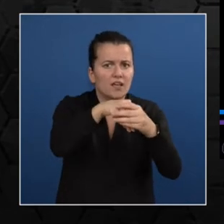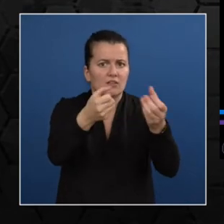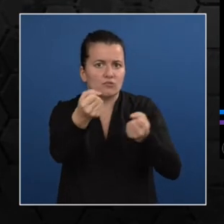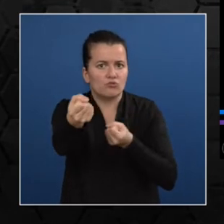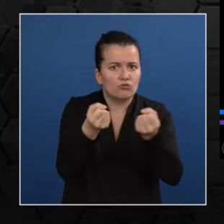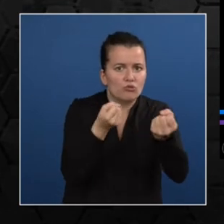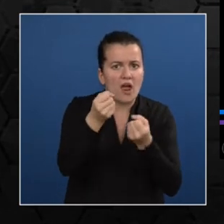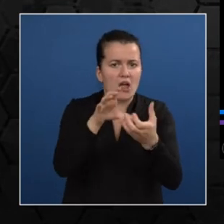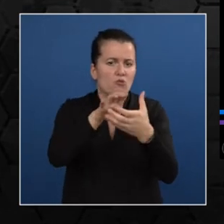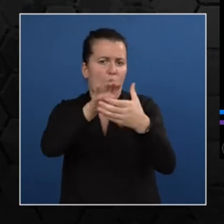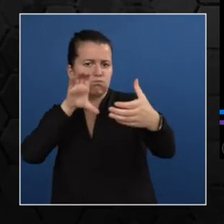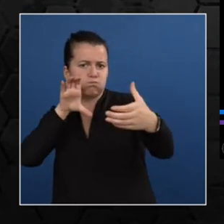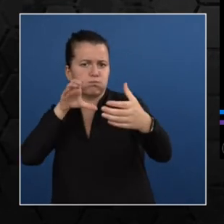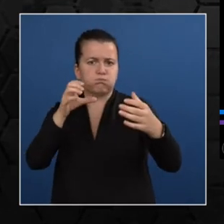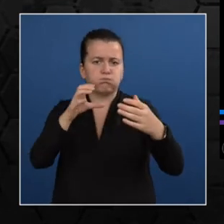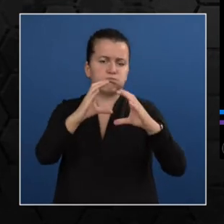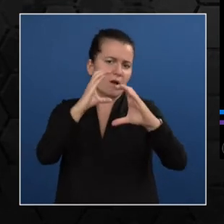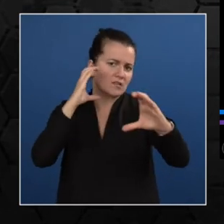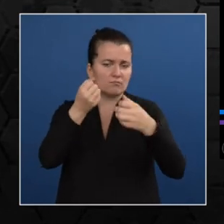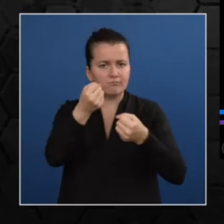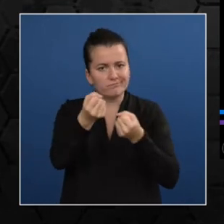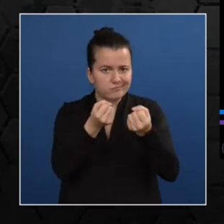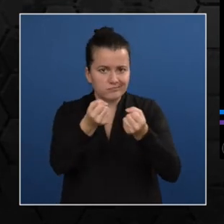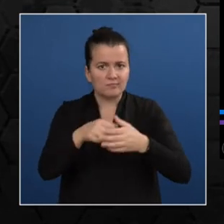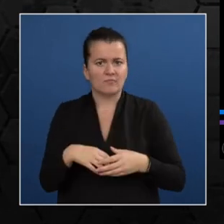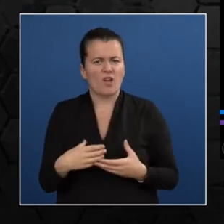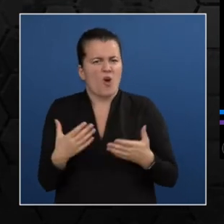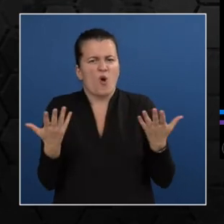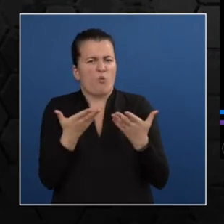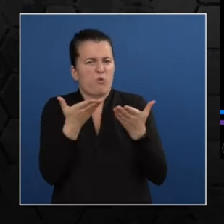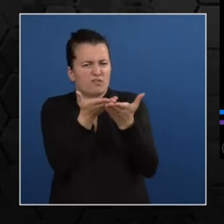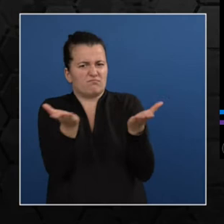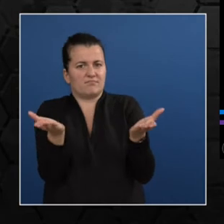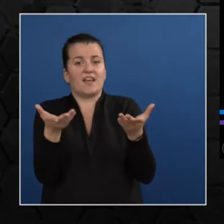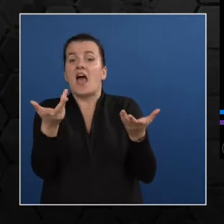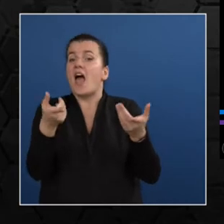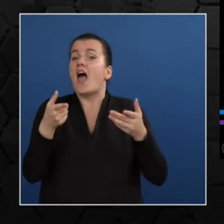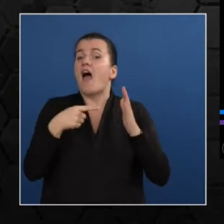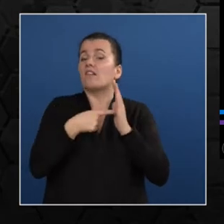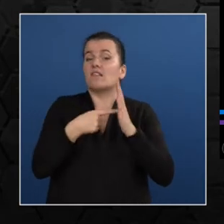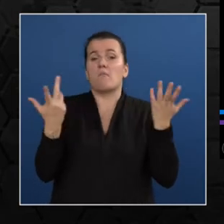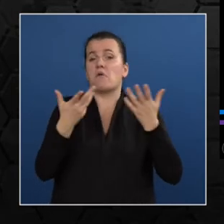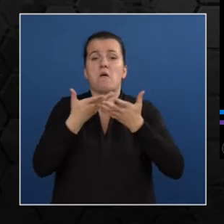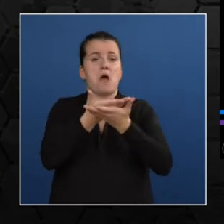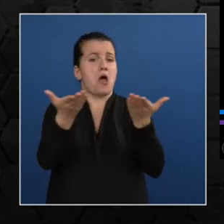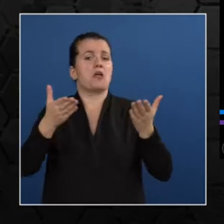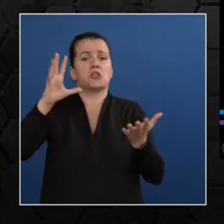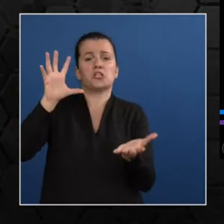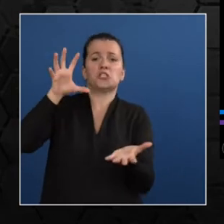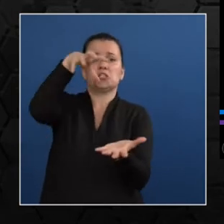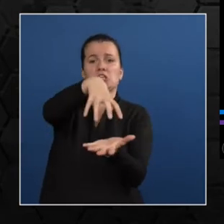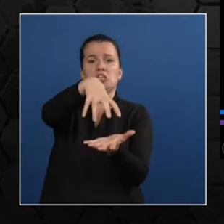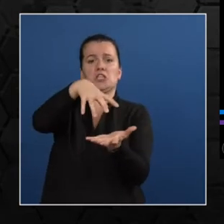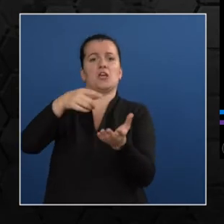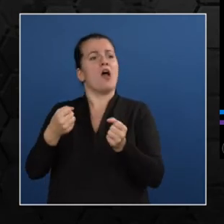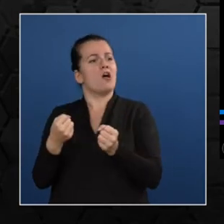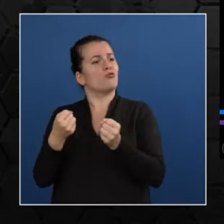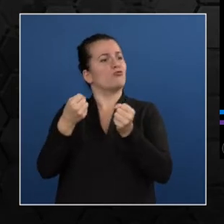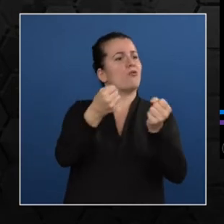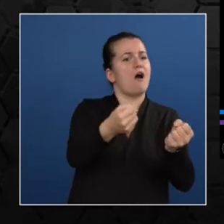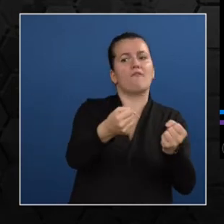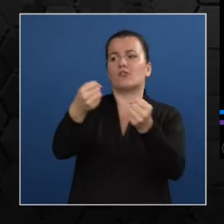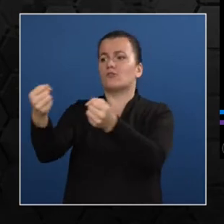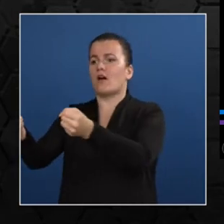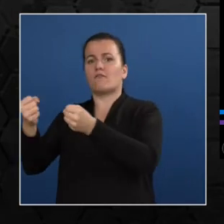what is public transportation? Public transportation is a form of travel that allows more people to travel across designated routes